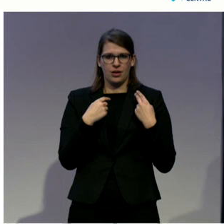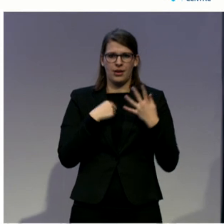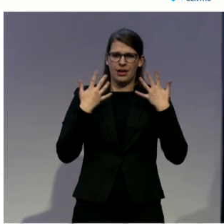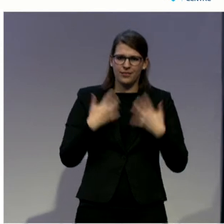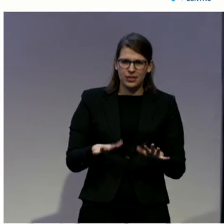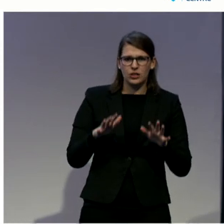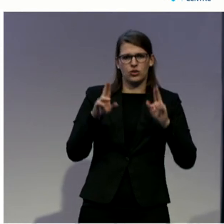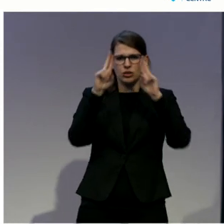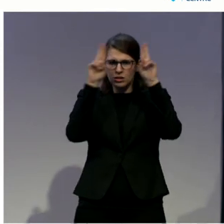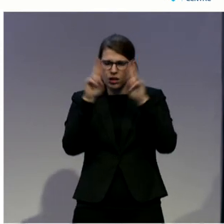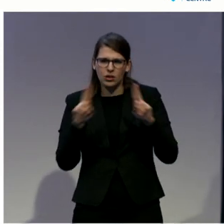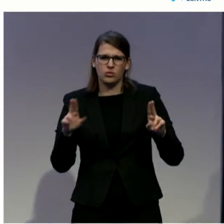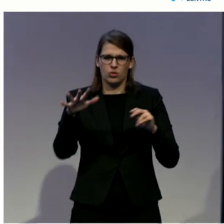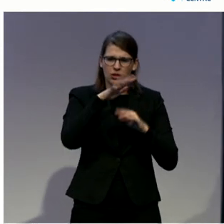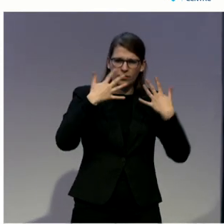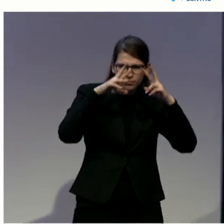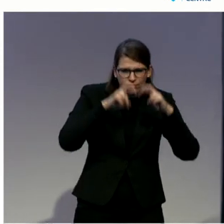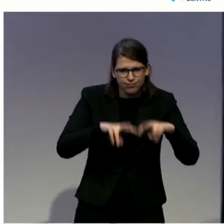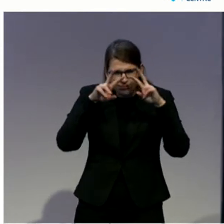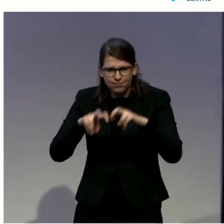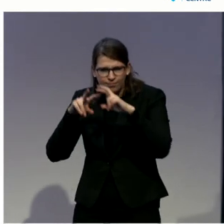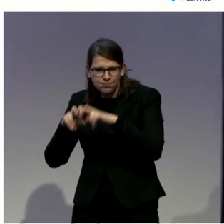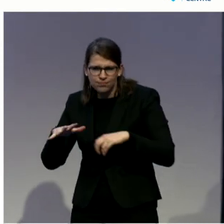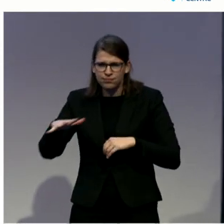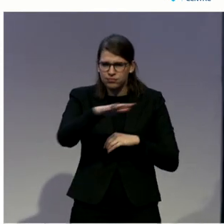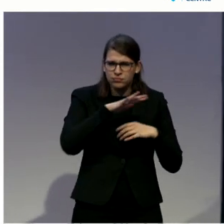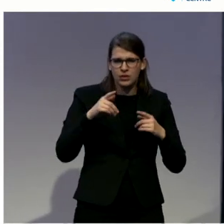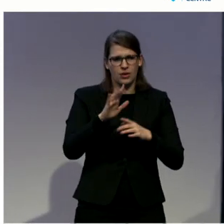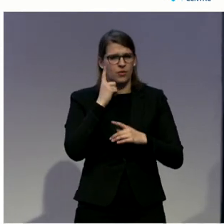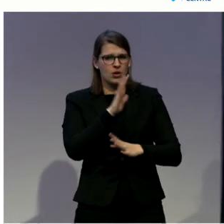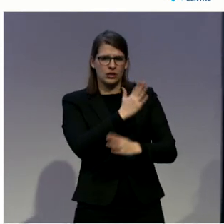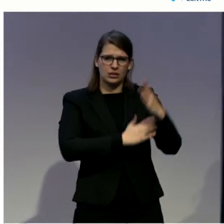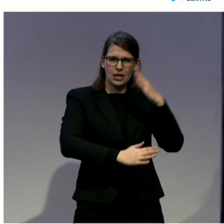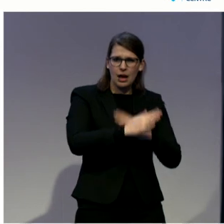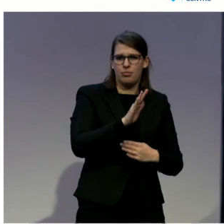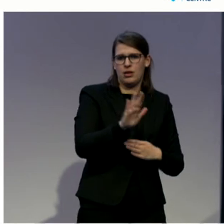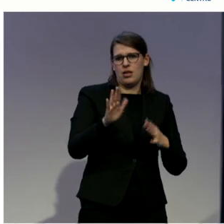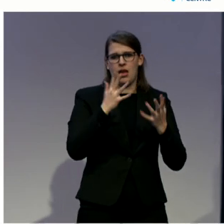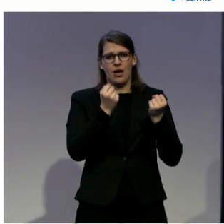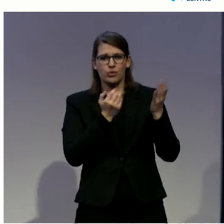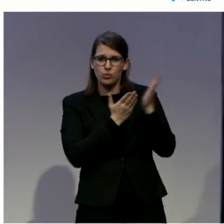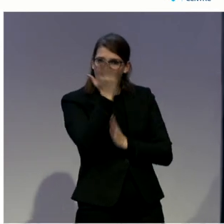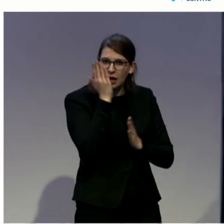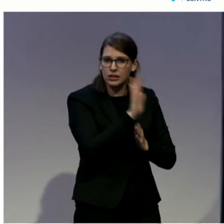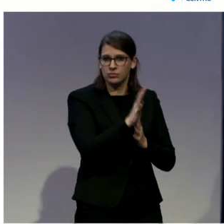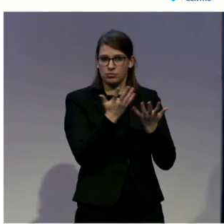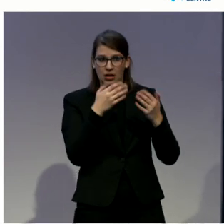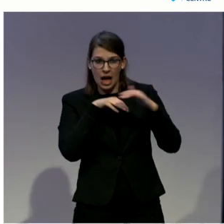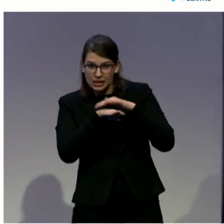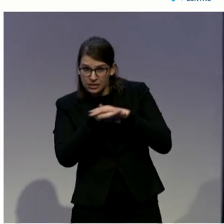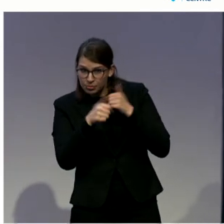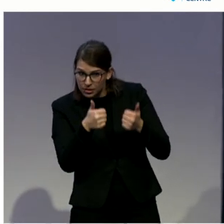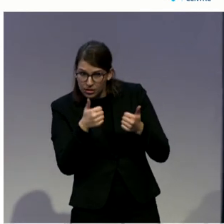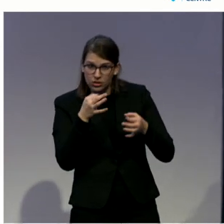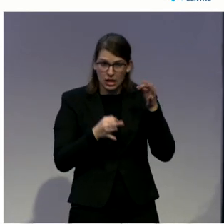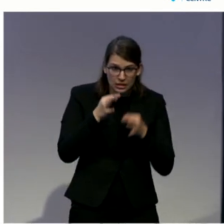to justice for persons with disabilities. Focused on legal framework and barriers to access to justice